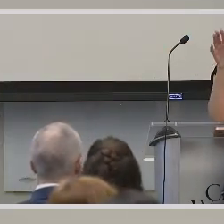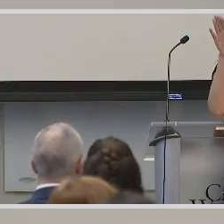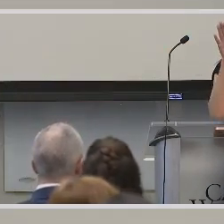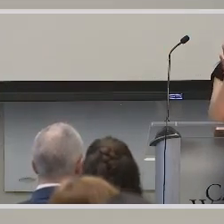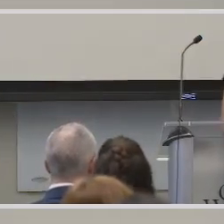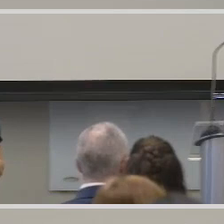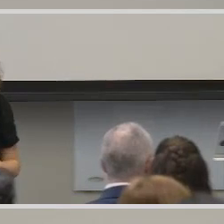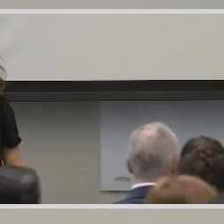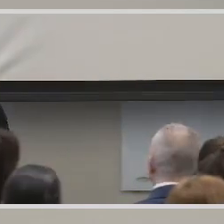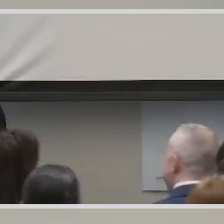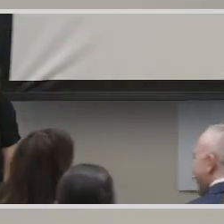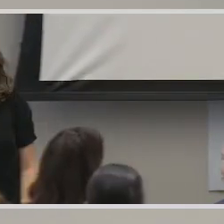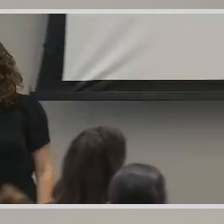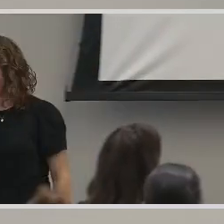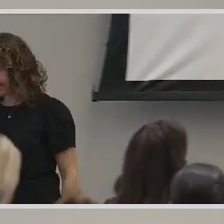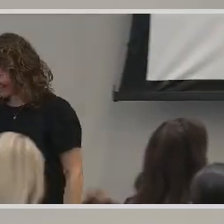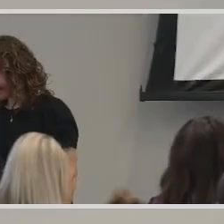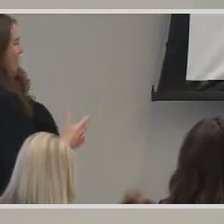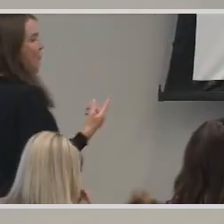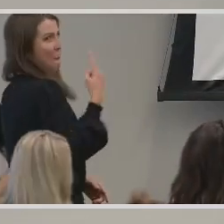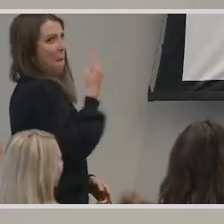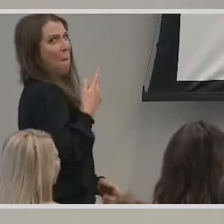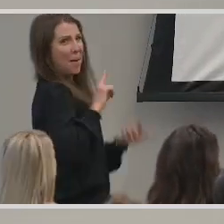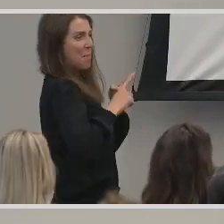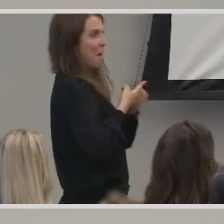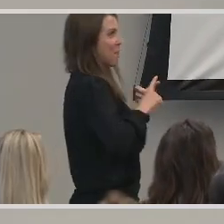One of my friends just raised my hand and I'm stop it.